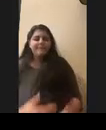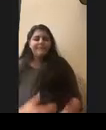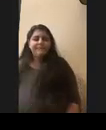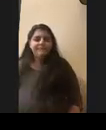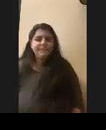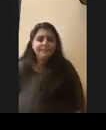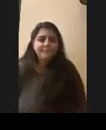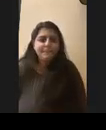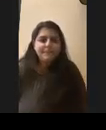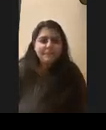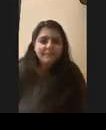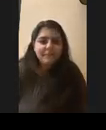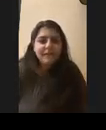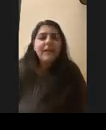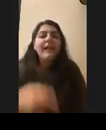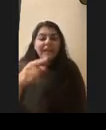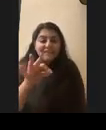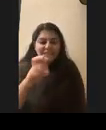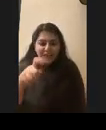Now can we see the ferret? There.